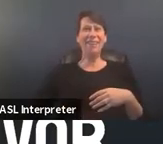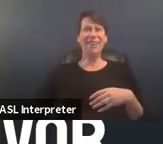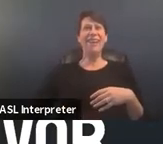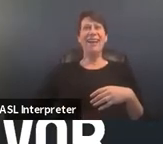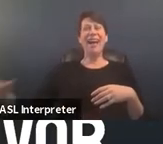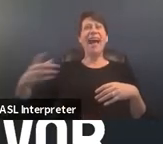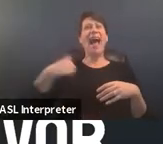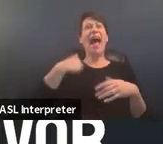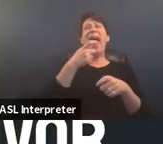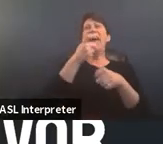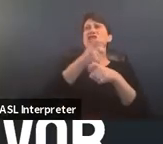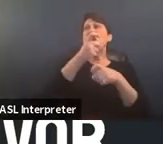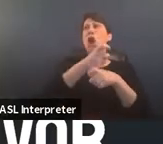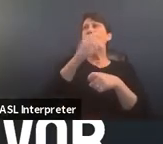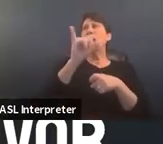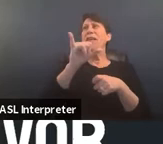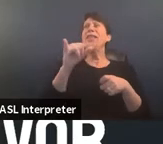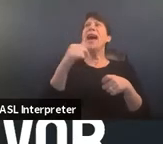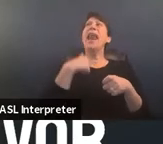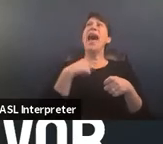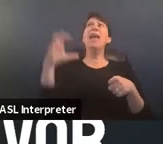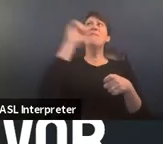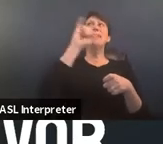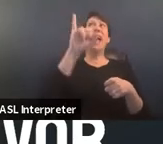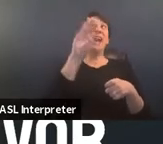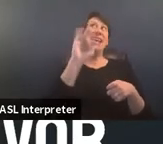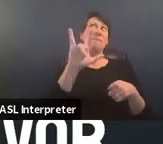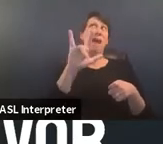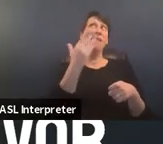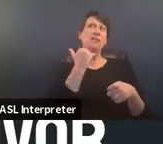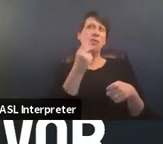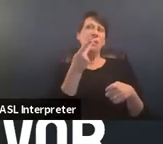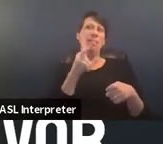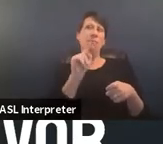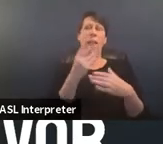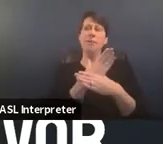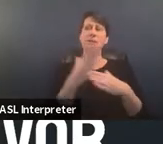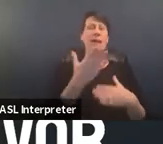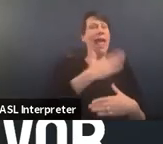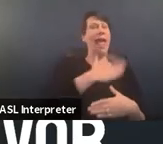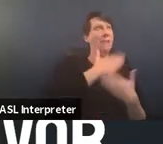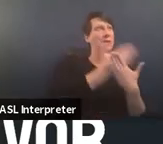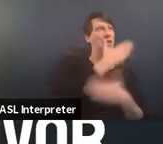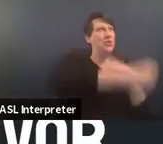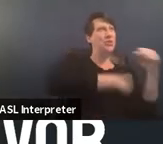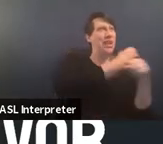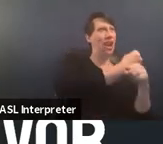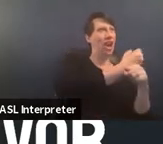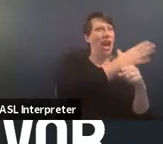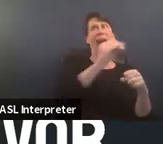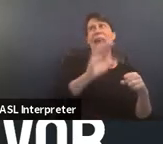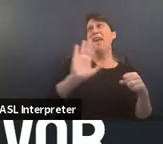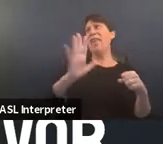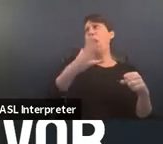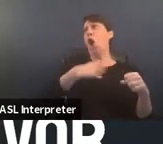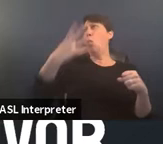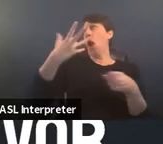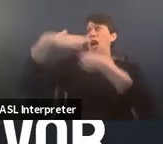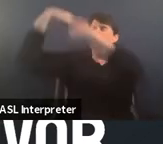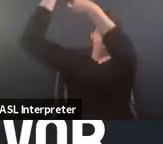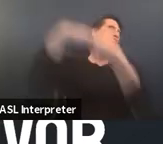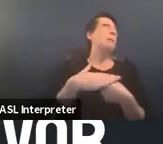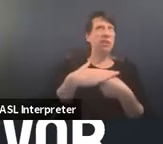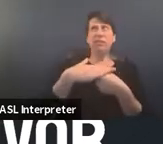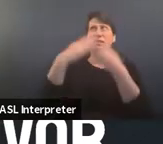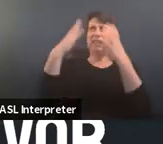missed this the email sweet spot between um happy new years and there are white supremacists burning down the capital